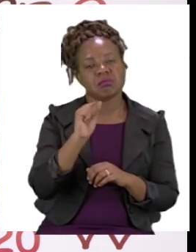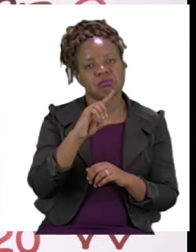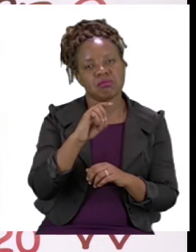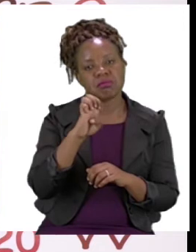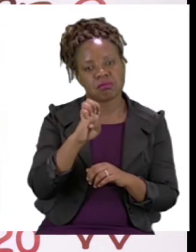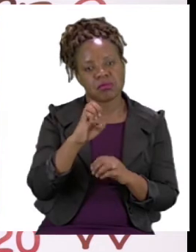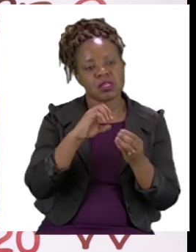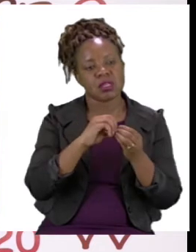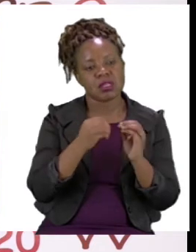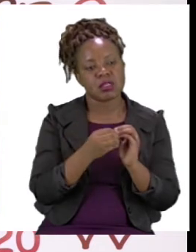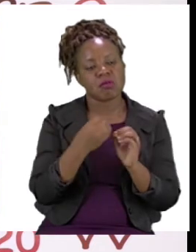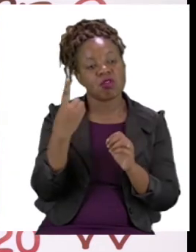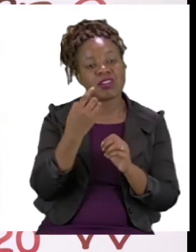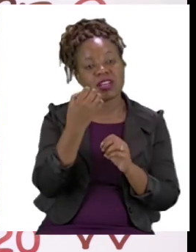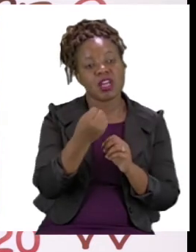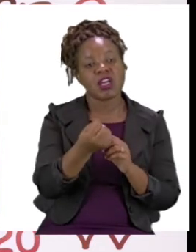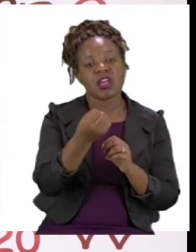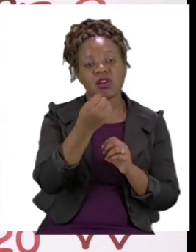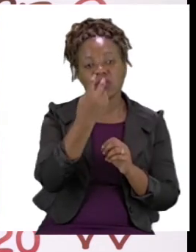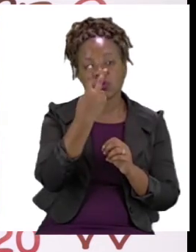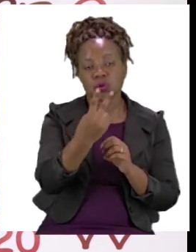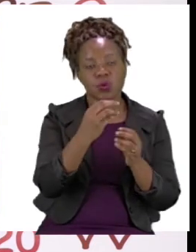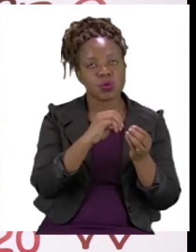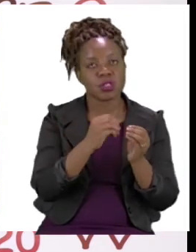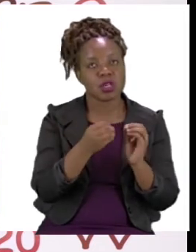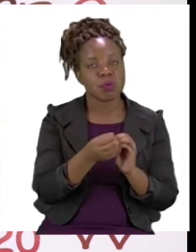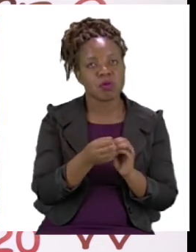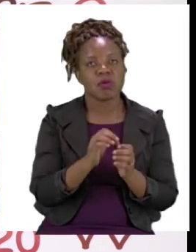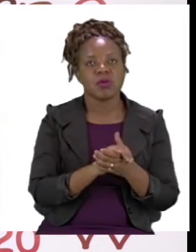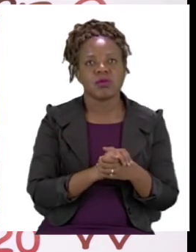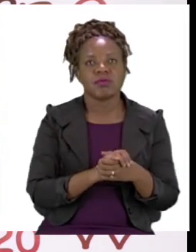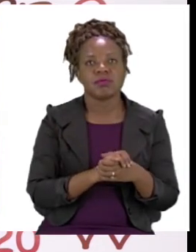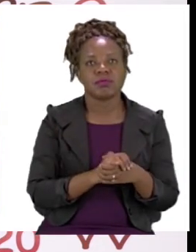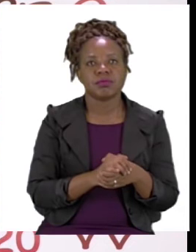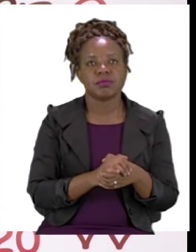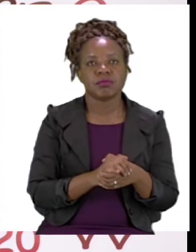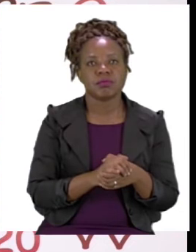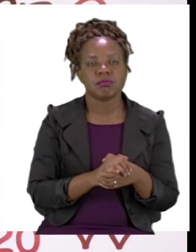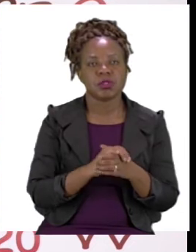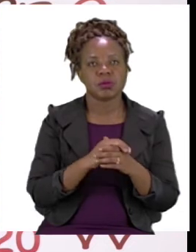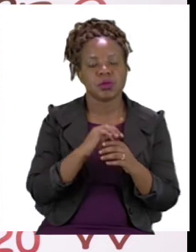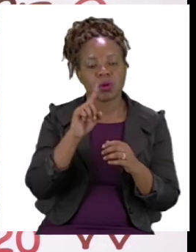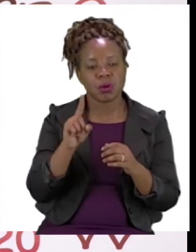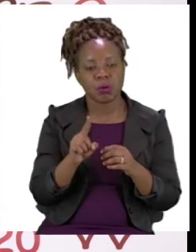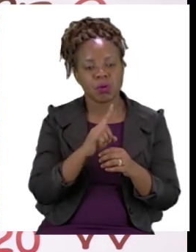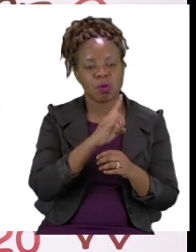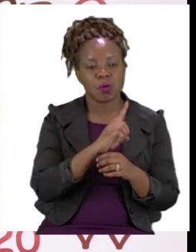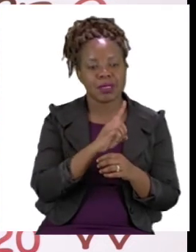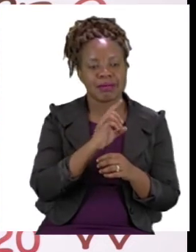So we can even continue by saying 100 and then we come back and say 110,